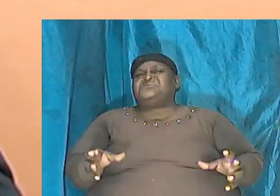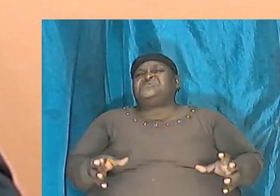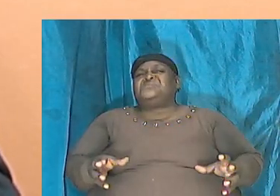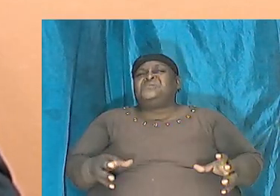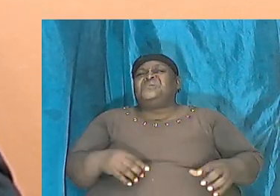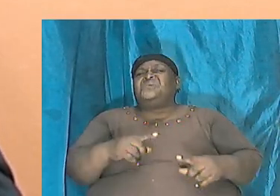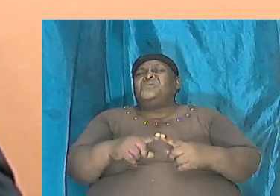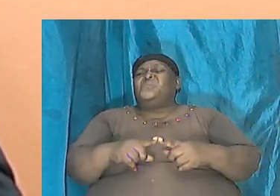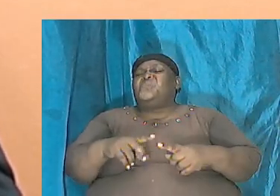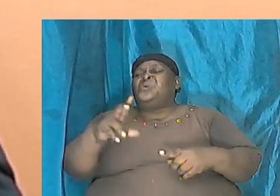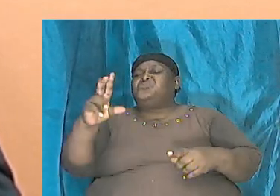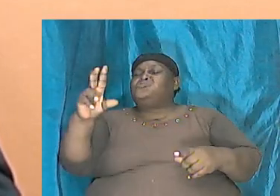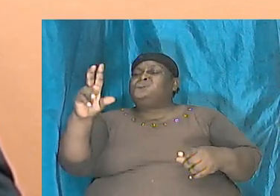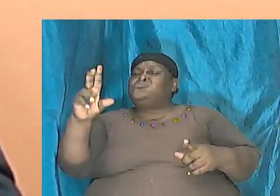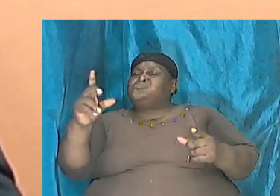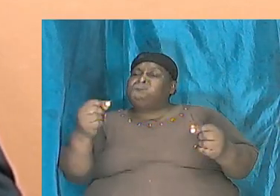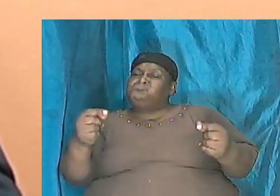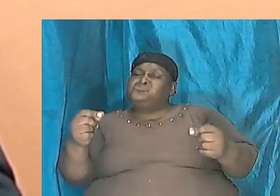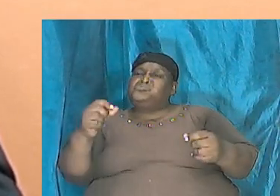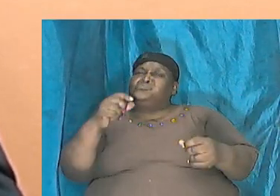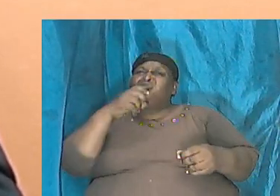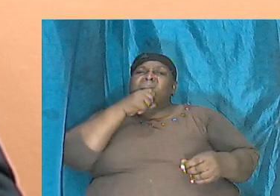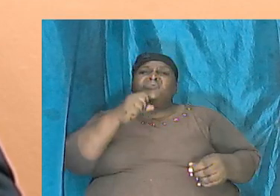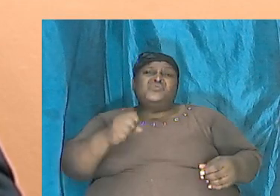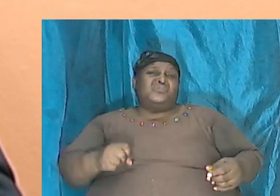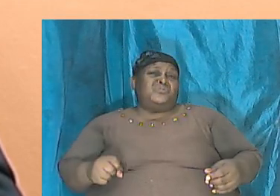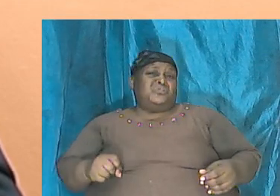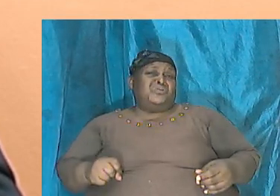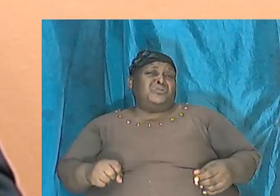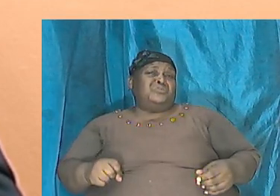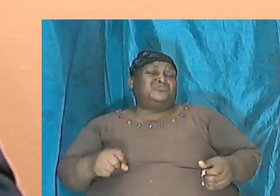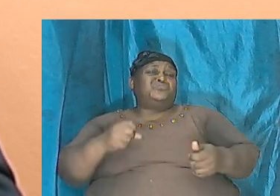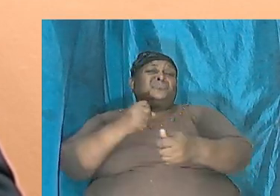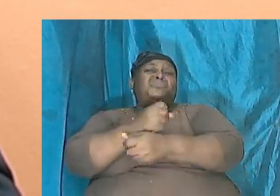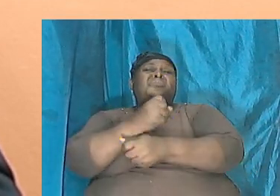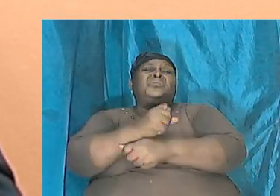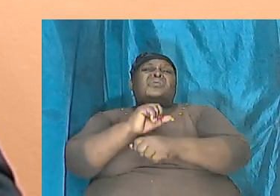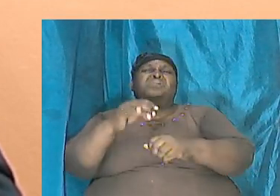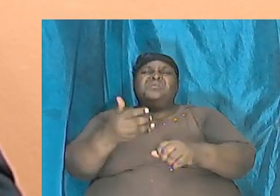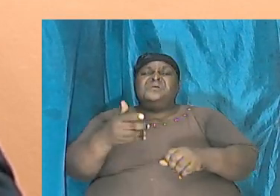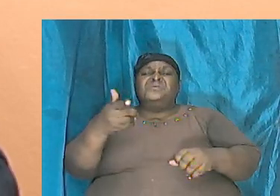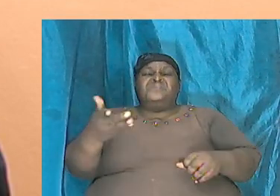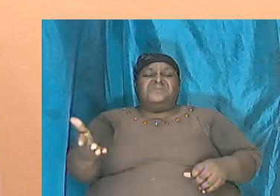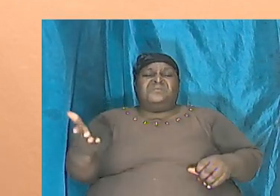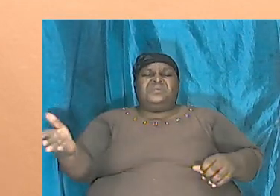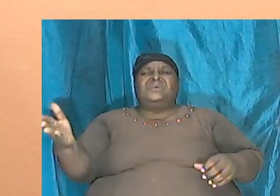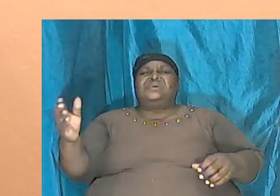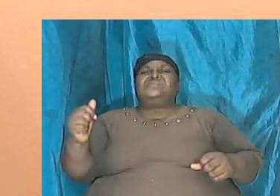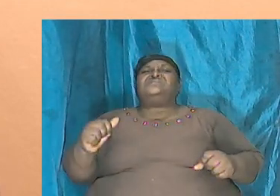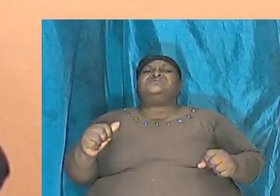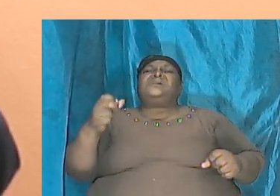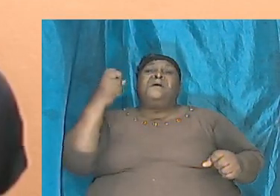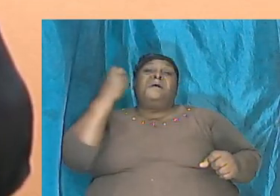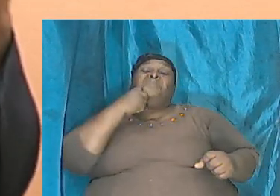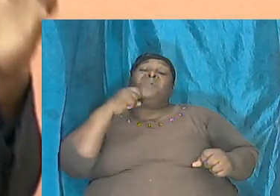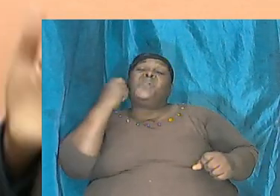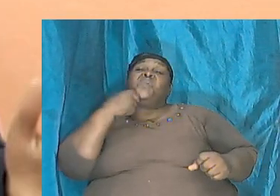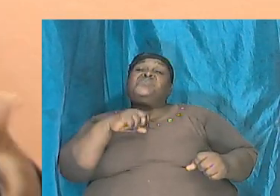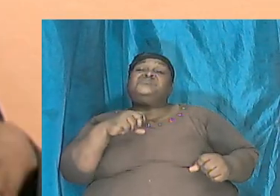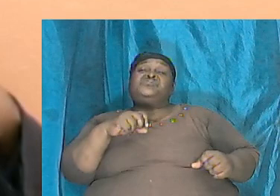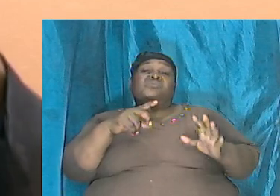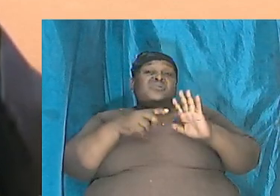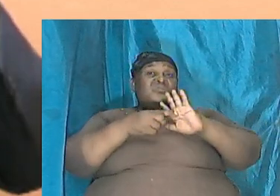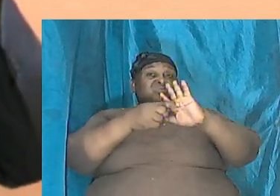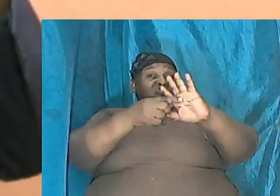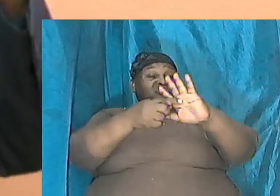the aging process on these fossils, they show that these